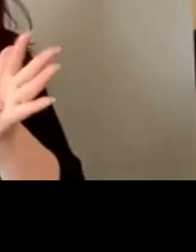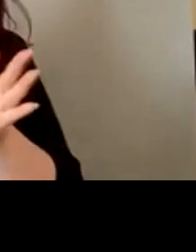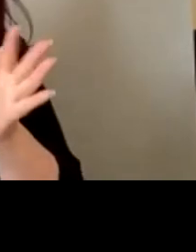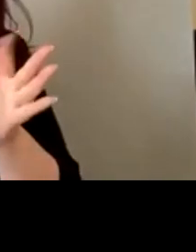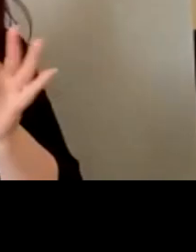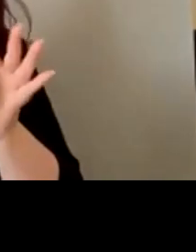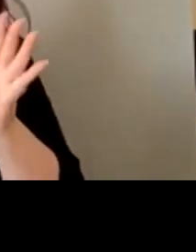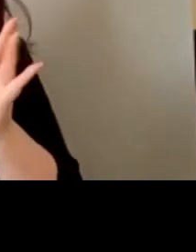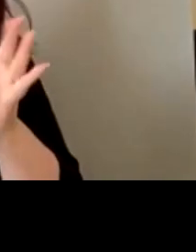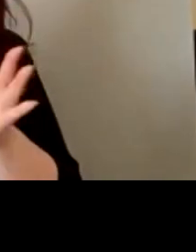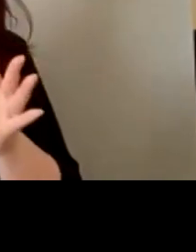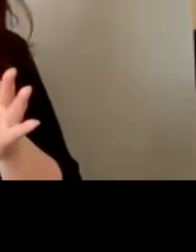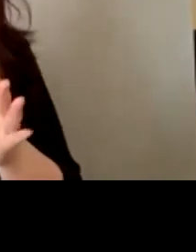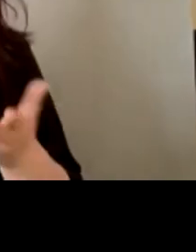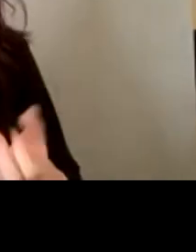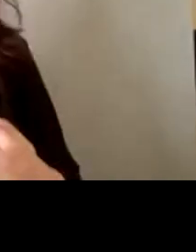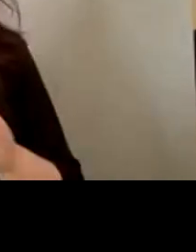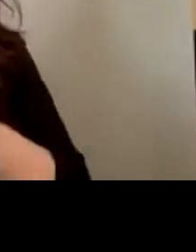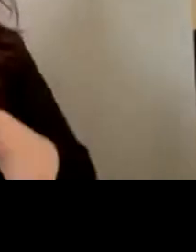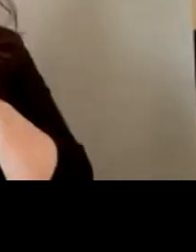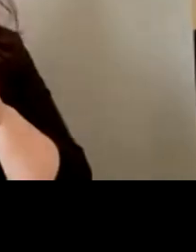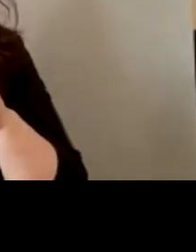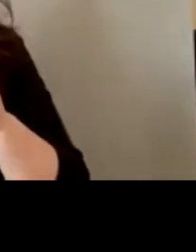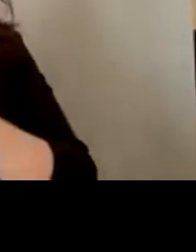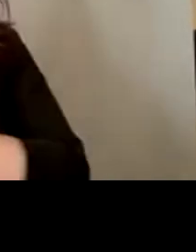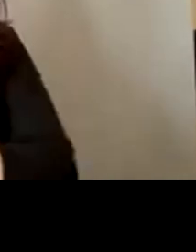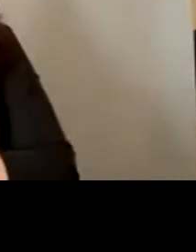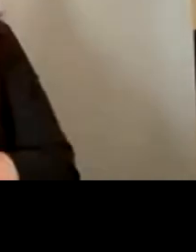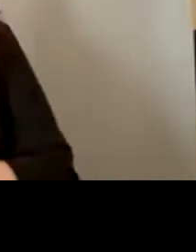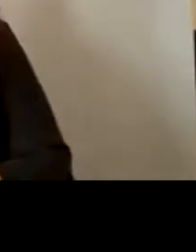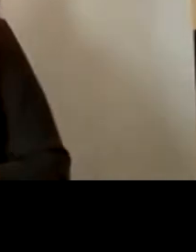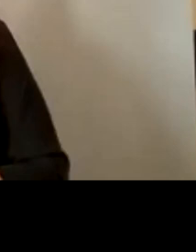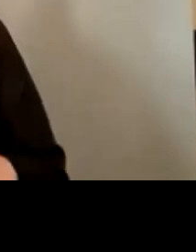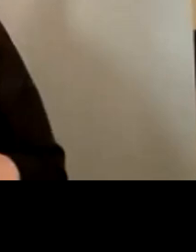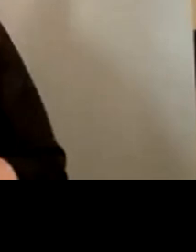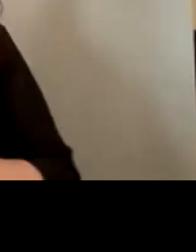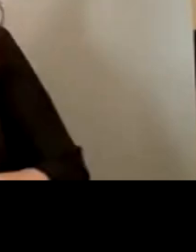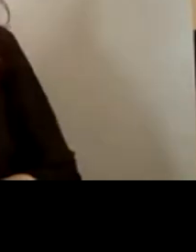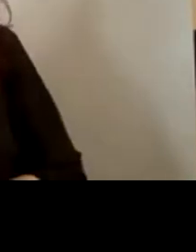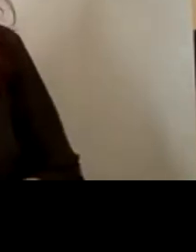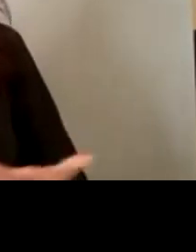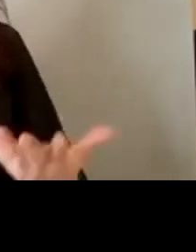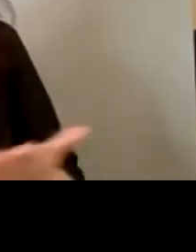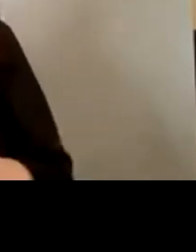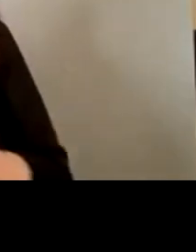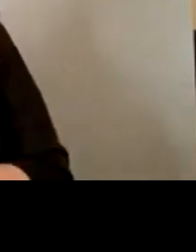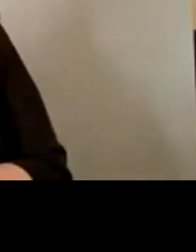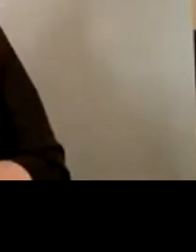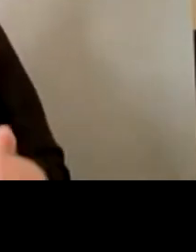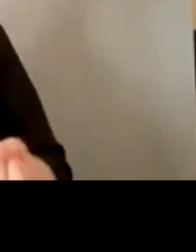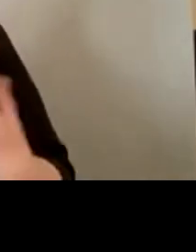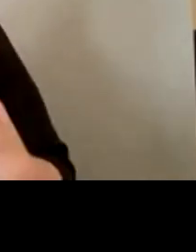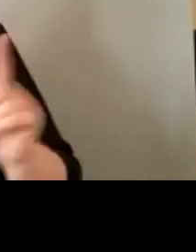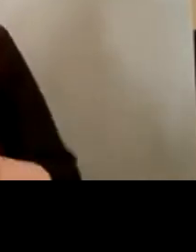on to the rest of the committee and i think deborah's just popped it up in the chat room as well so we really would love your input for future events